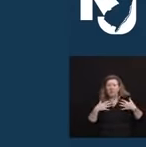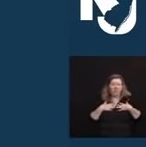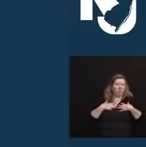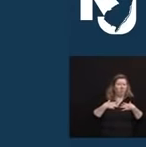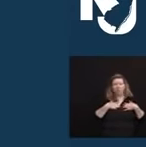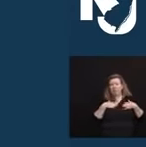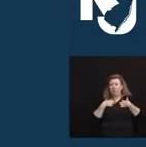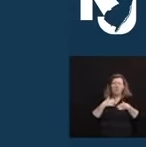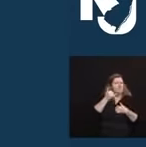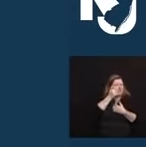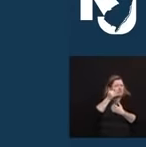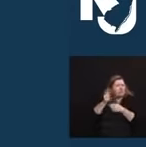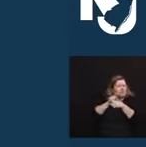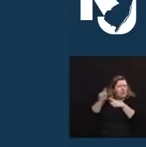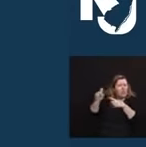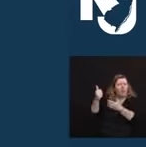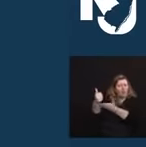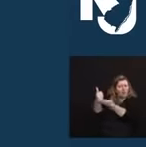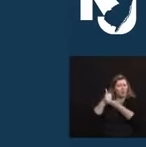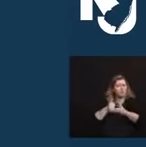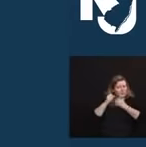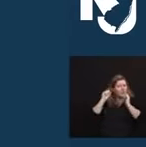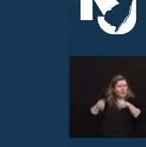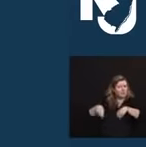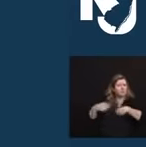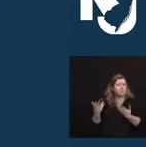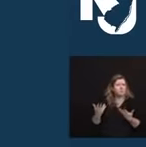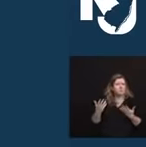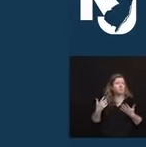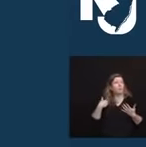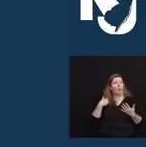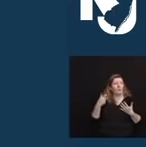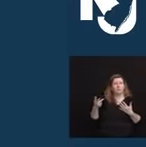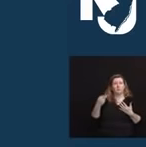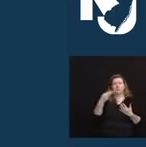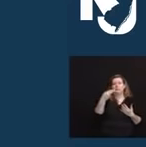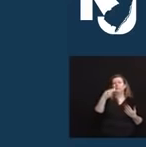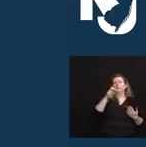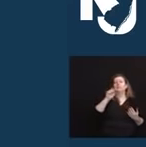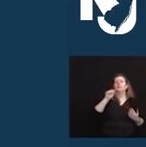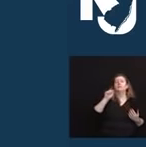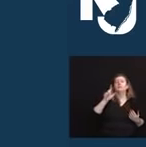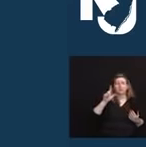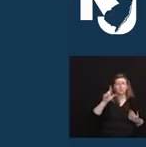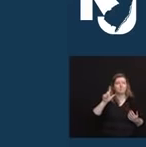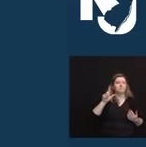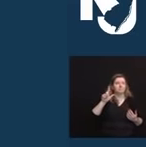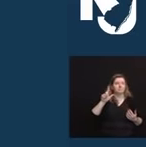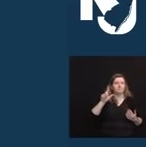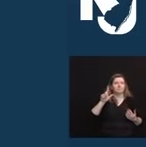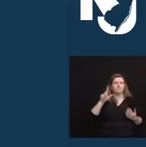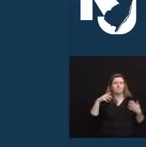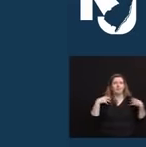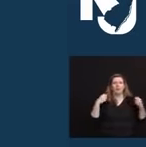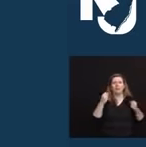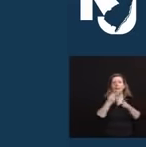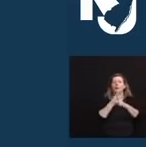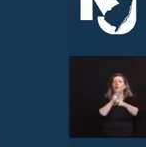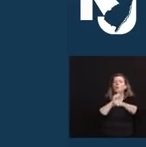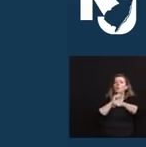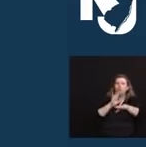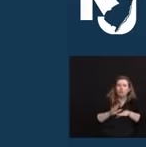the Heal and Jay Healthcare Workers COVID Hope and Healing Helpline can be reached at that number, 1